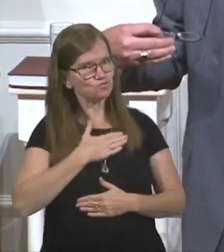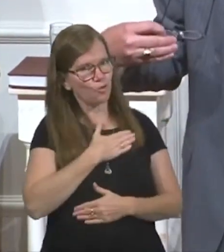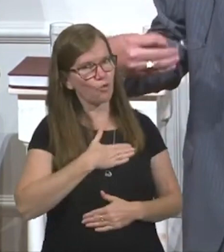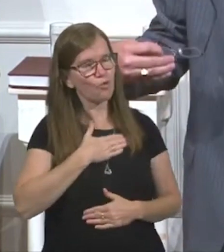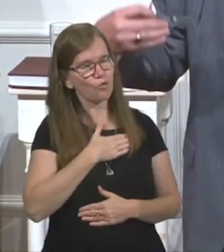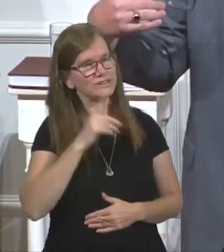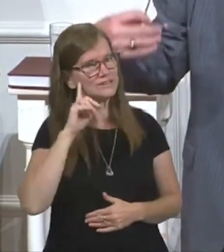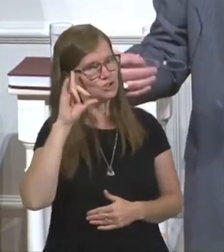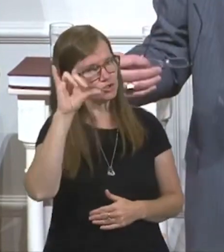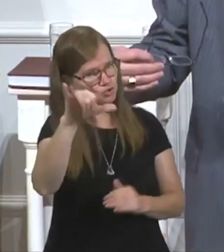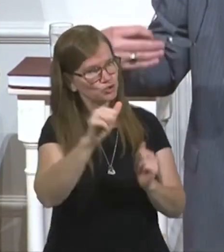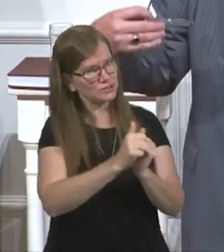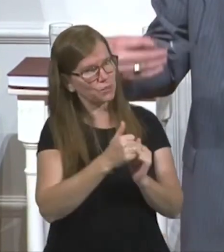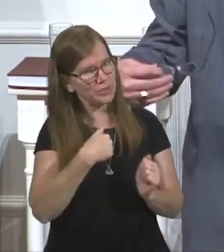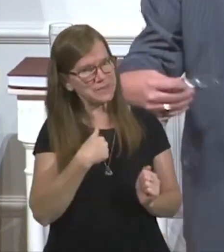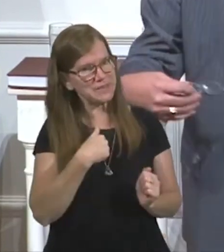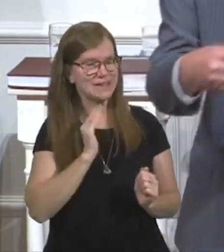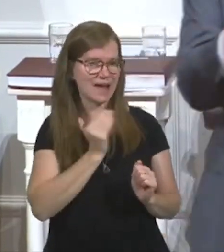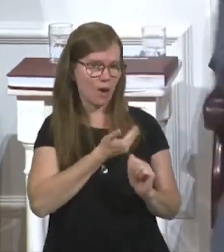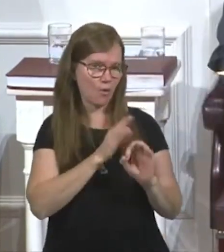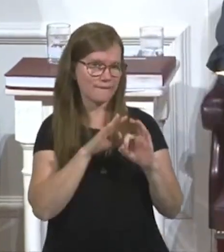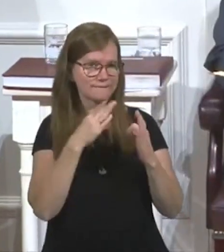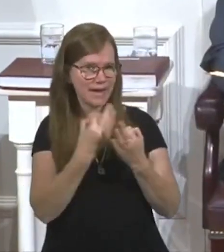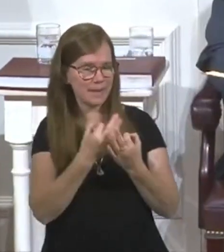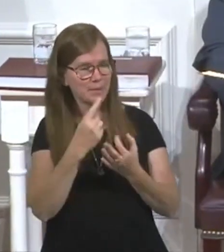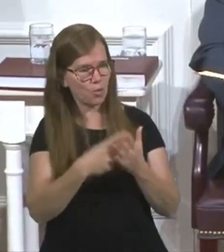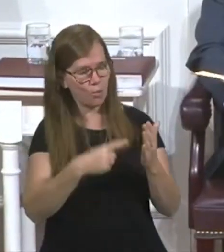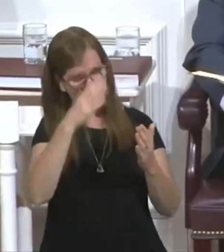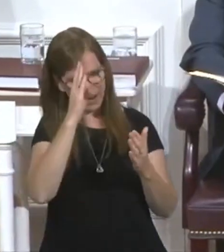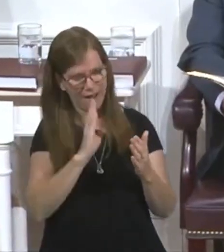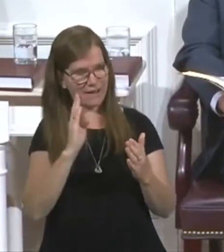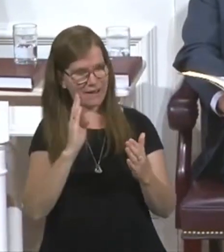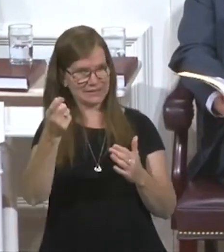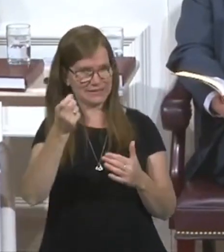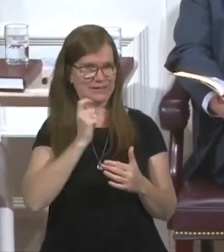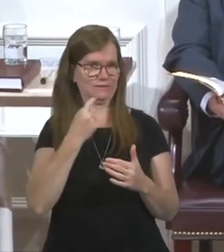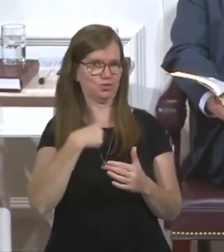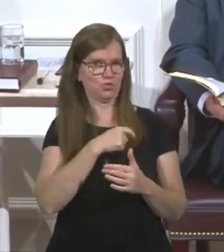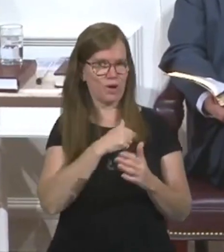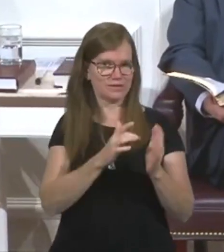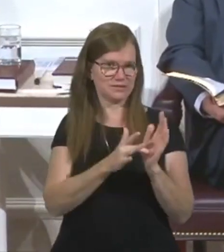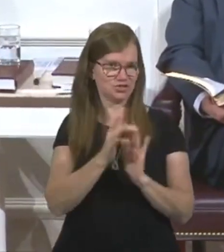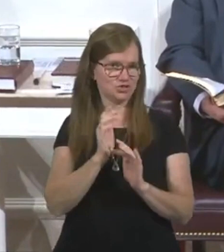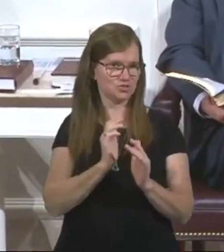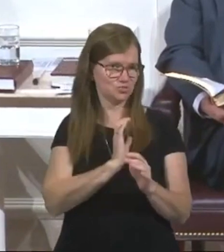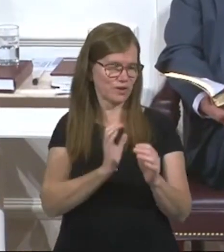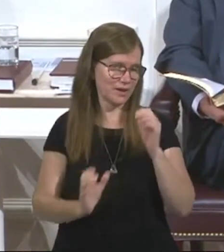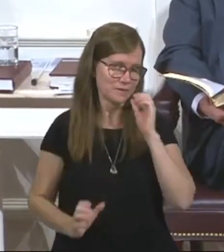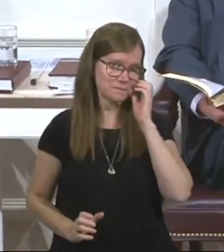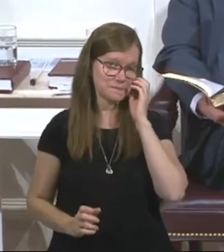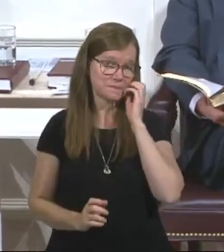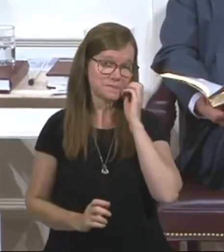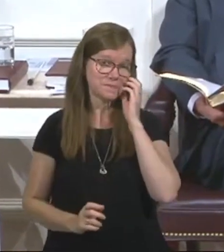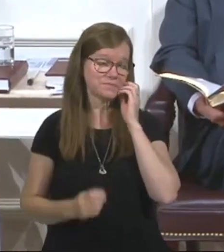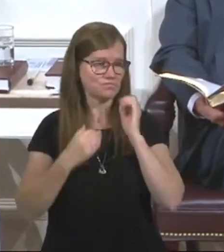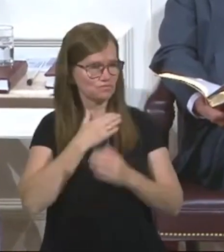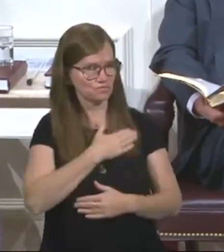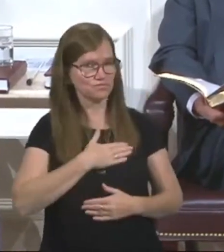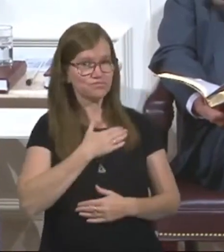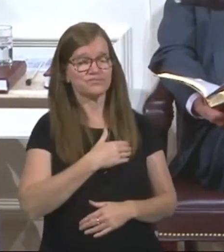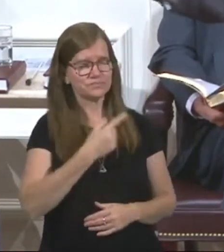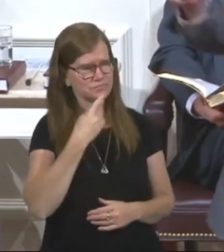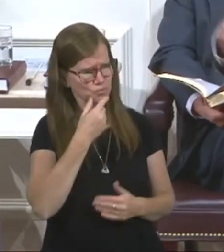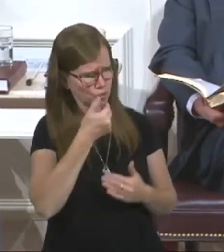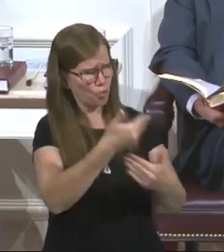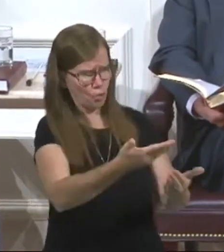Enjoy eternity with me and our family and what God has given to us through Jesus Christ. And enjoy that.